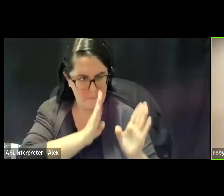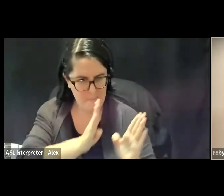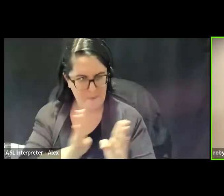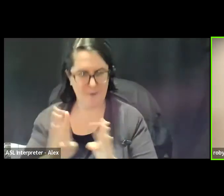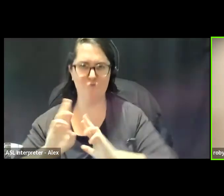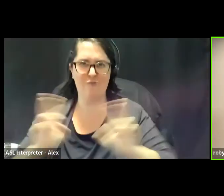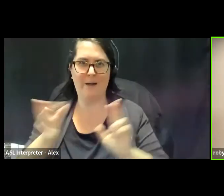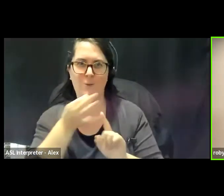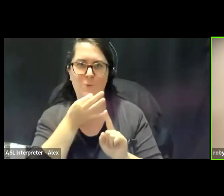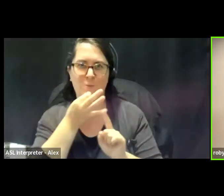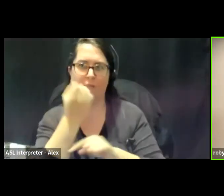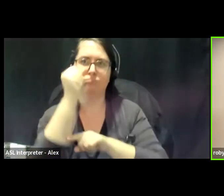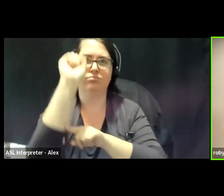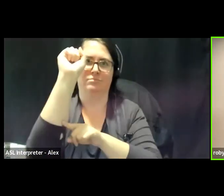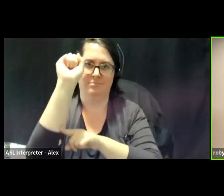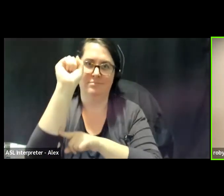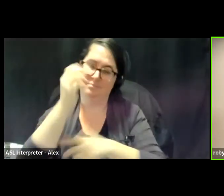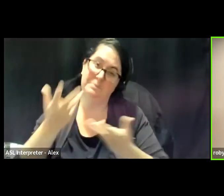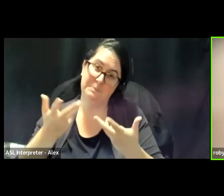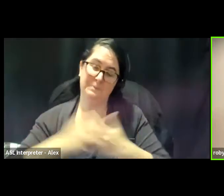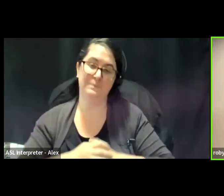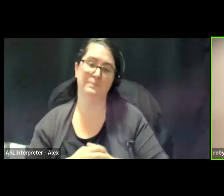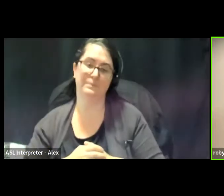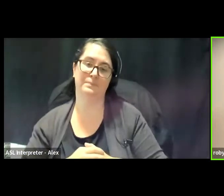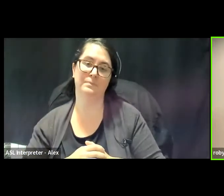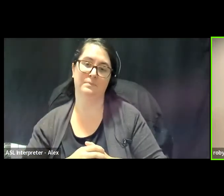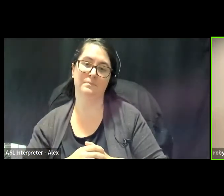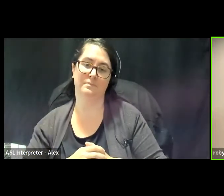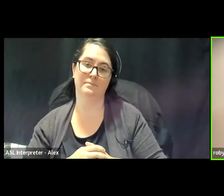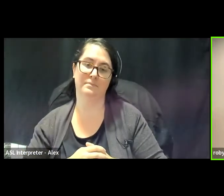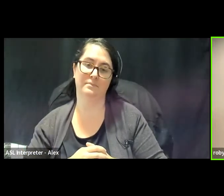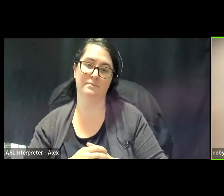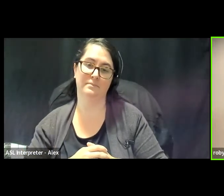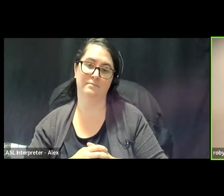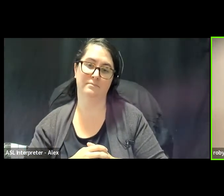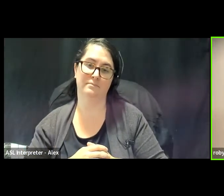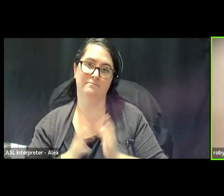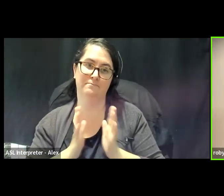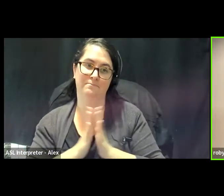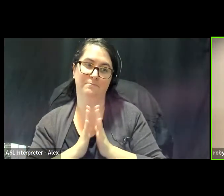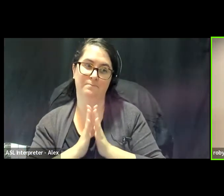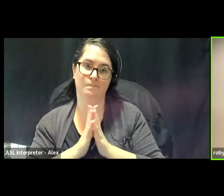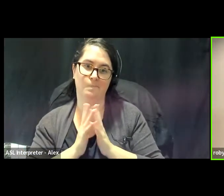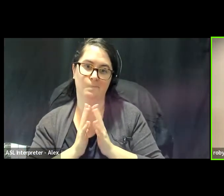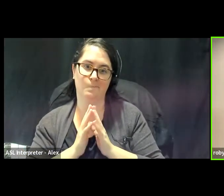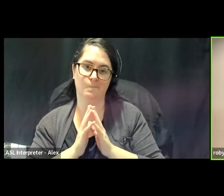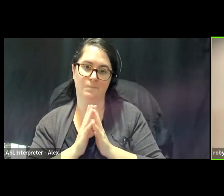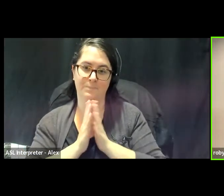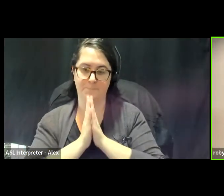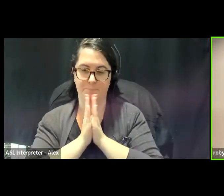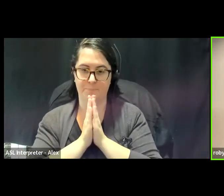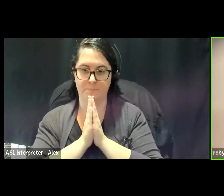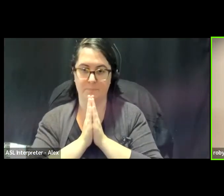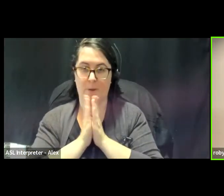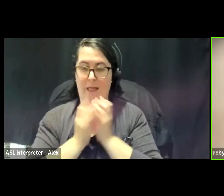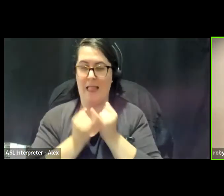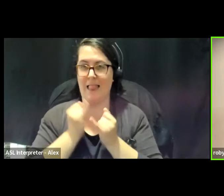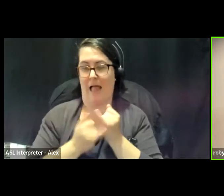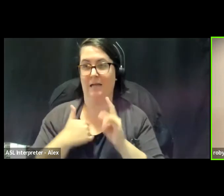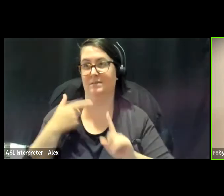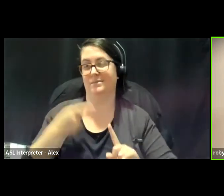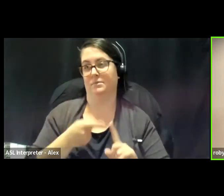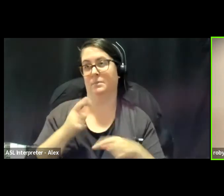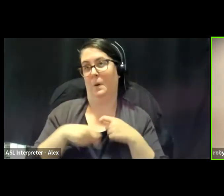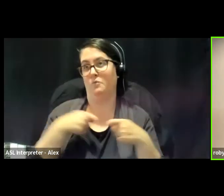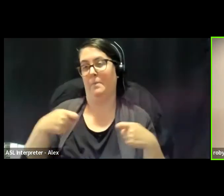and really ought to, and in a time like this. So let's see. I mean, the last thing that I think I would want to